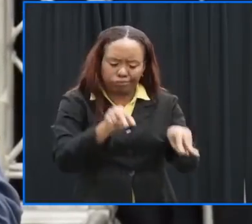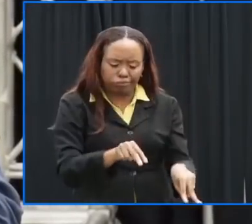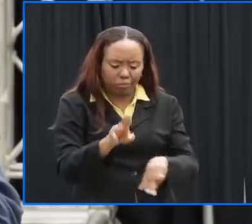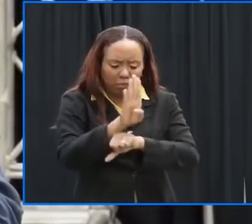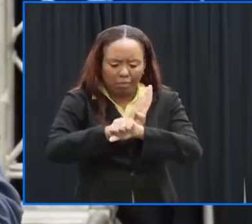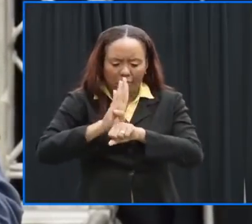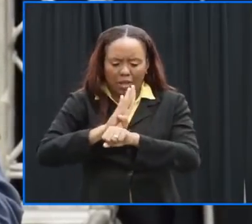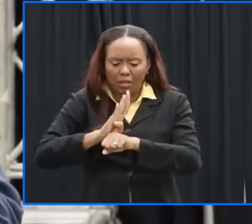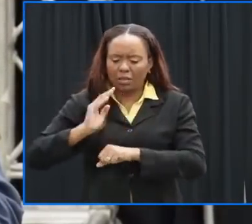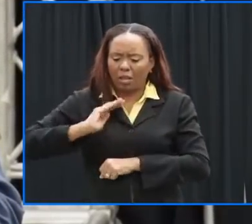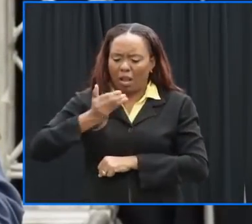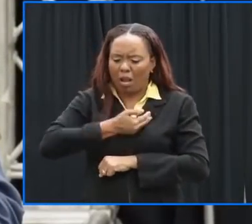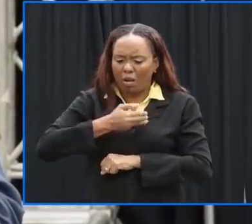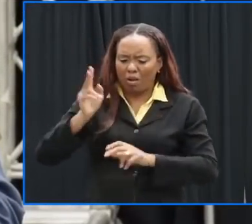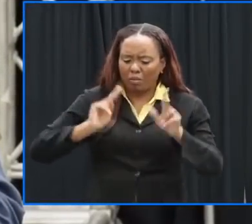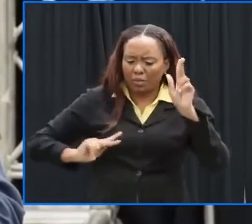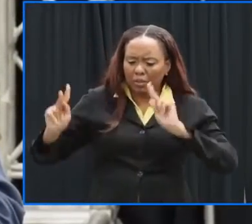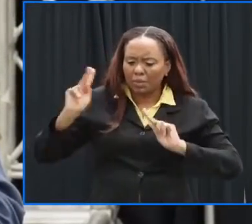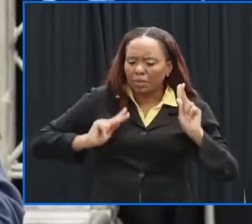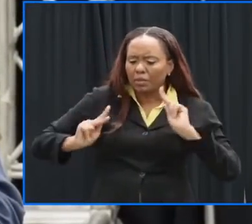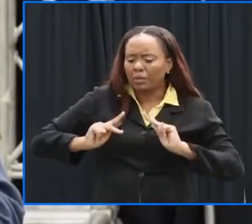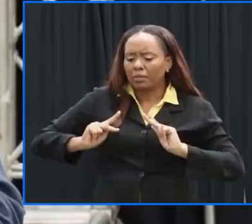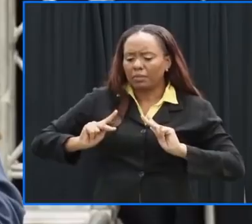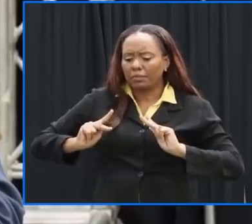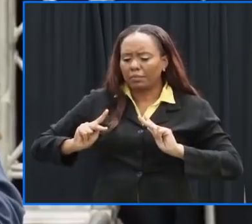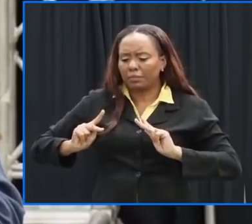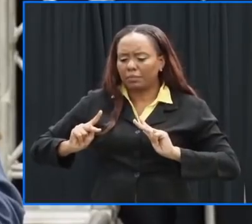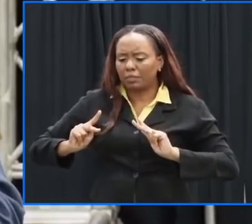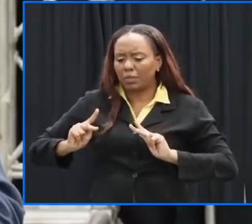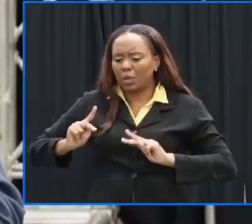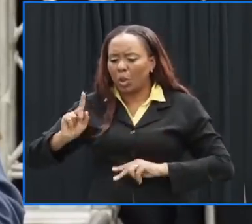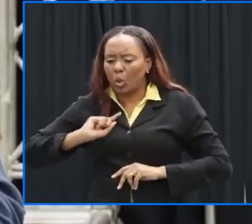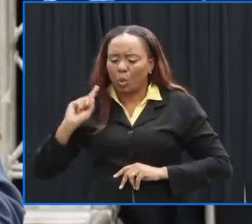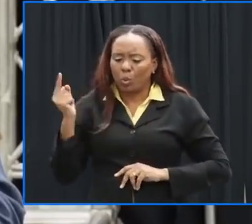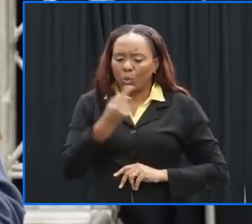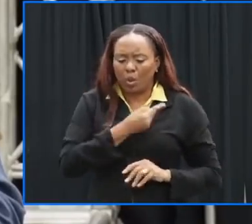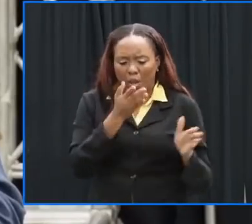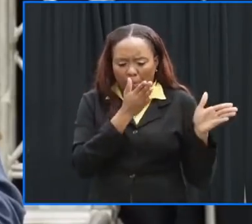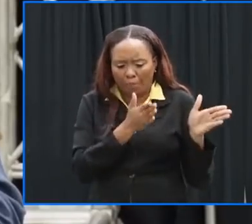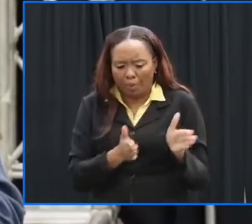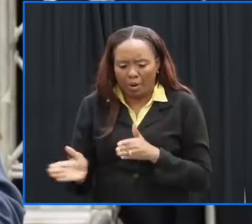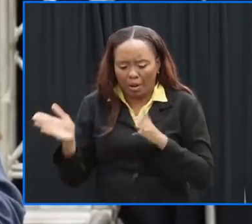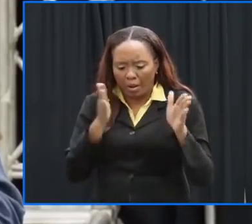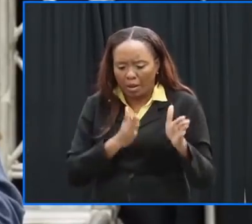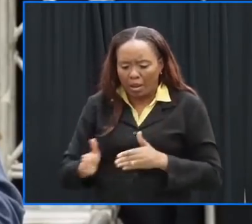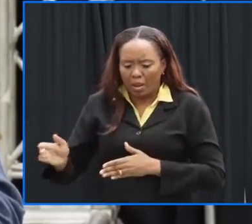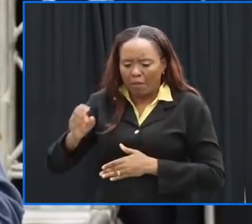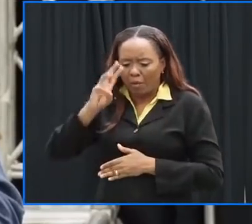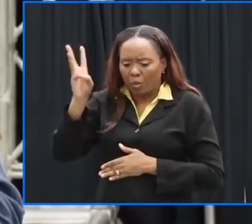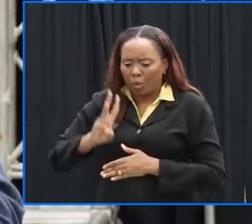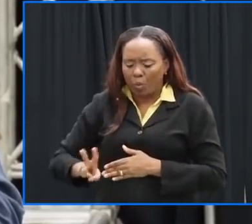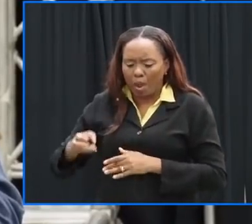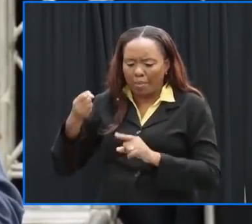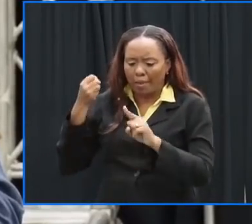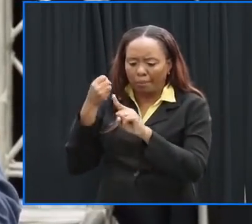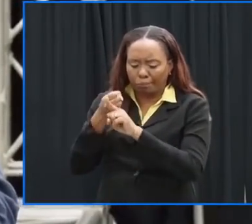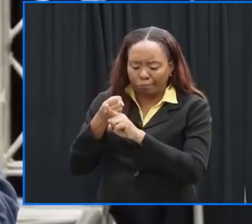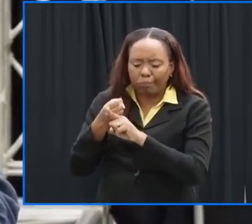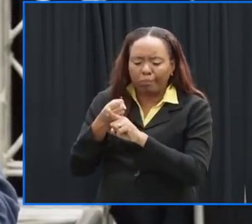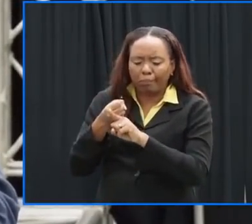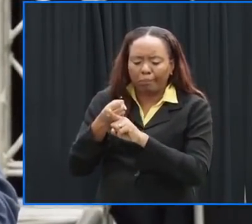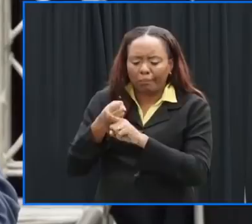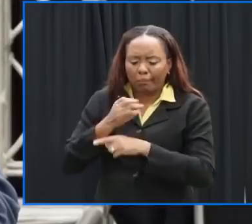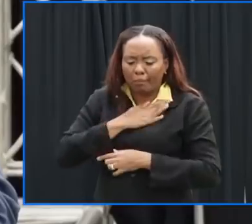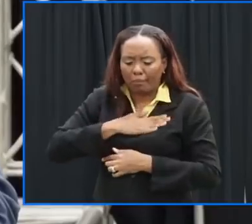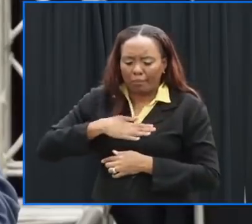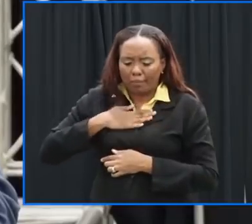upon our citizens all who are preparing for the coming weather event i ask you